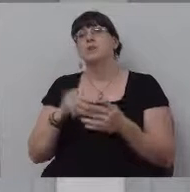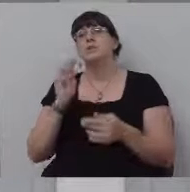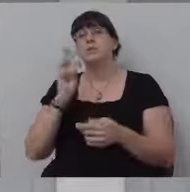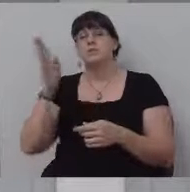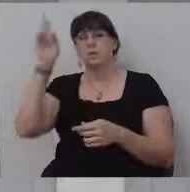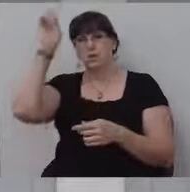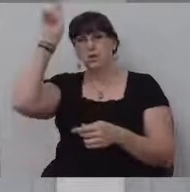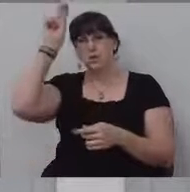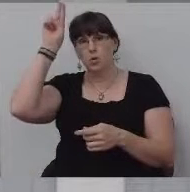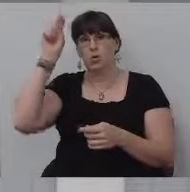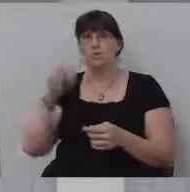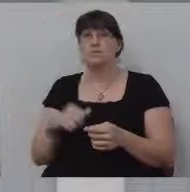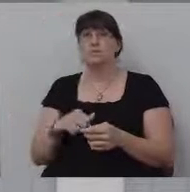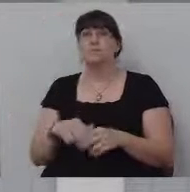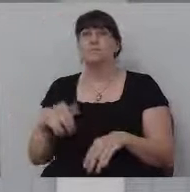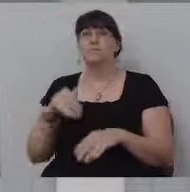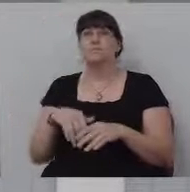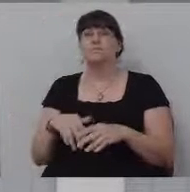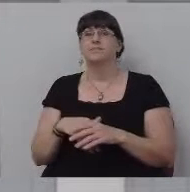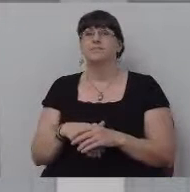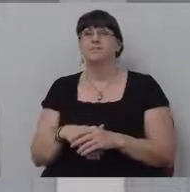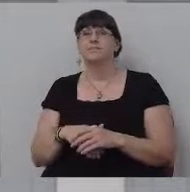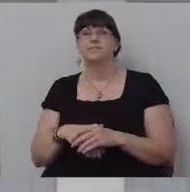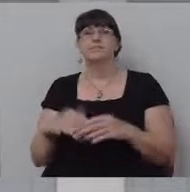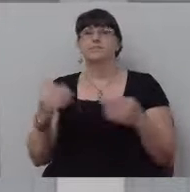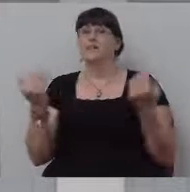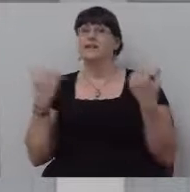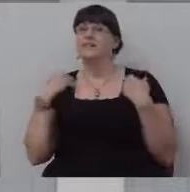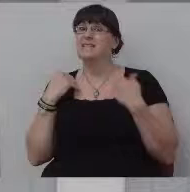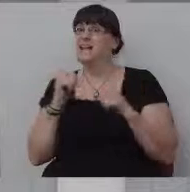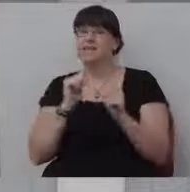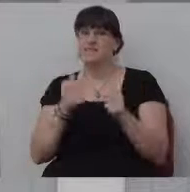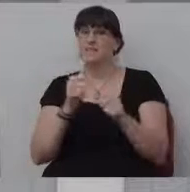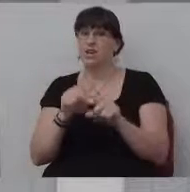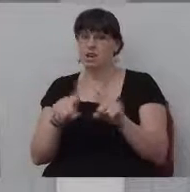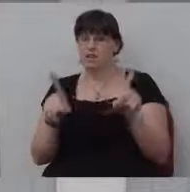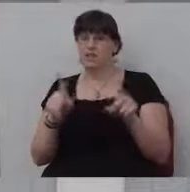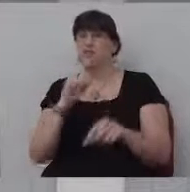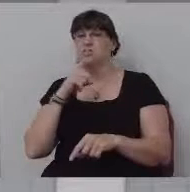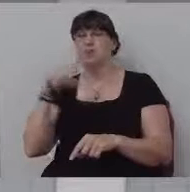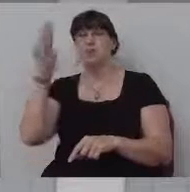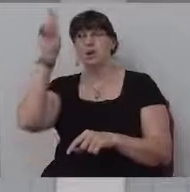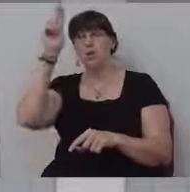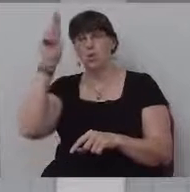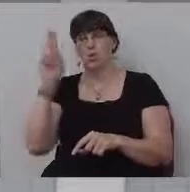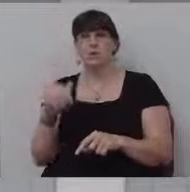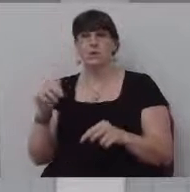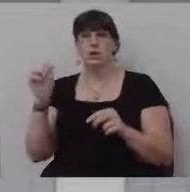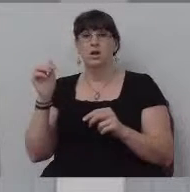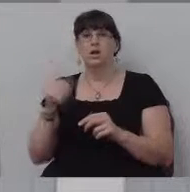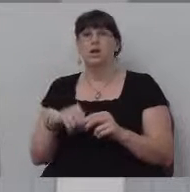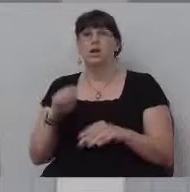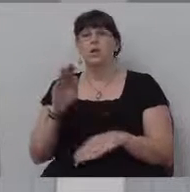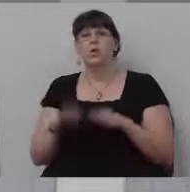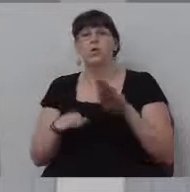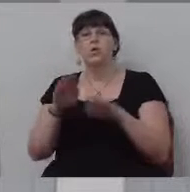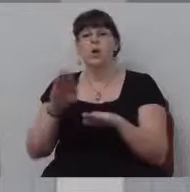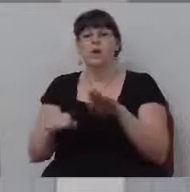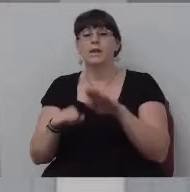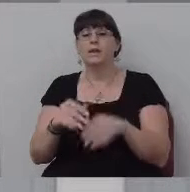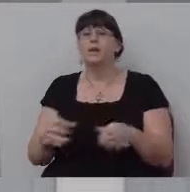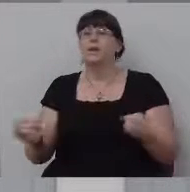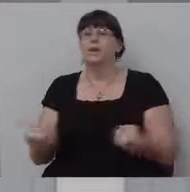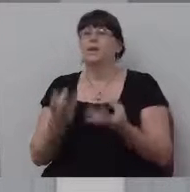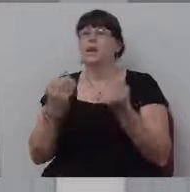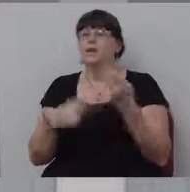on horse. It would have been on, you know, he hasn't got his chariots yet. It would have been on a horse, on mule. It would have been on foot. And it's a whole bunch of